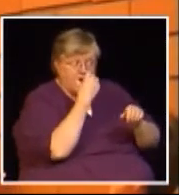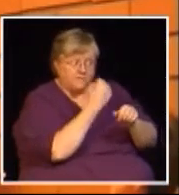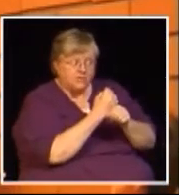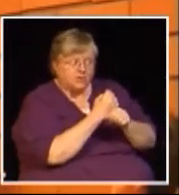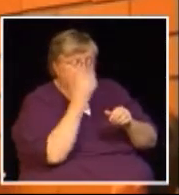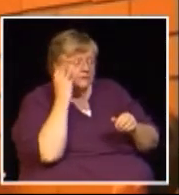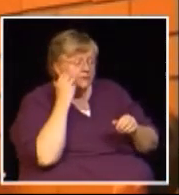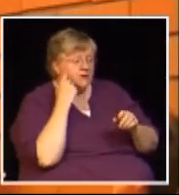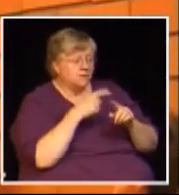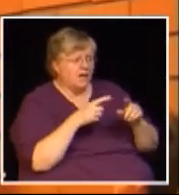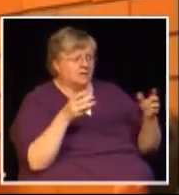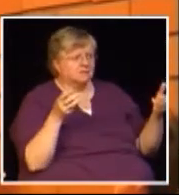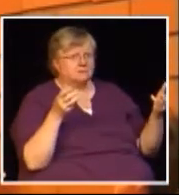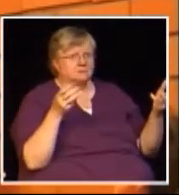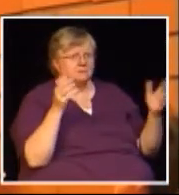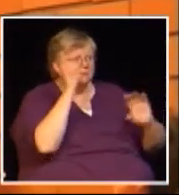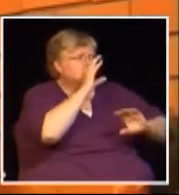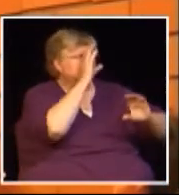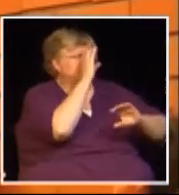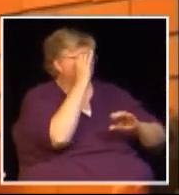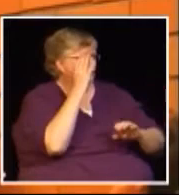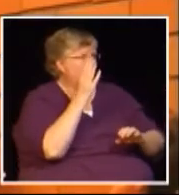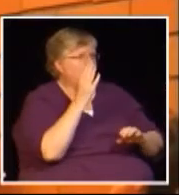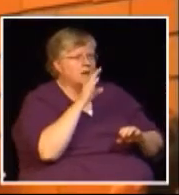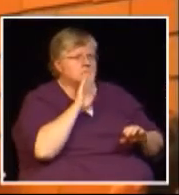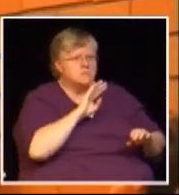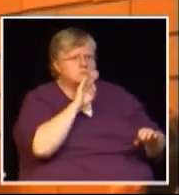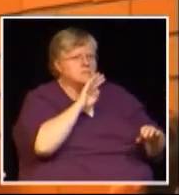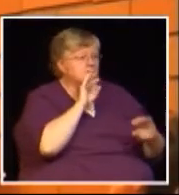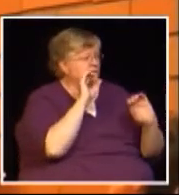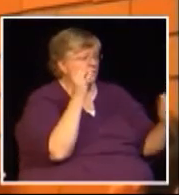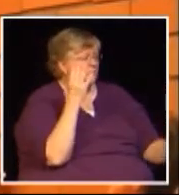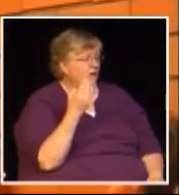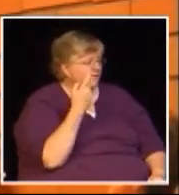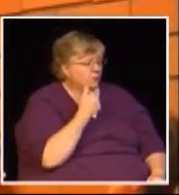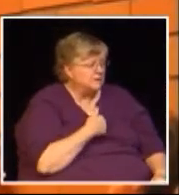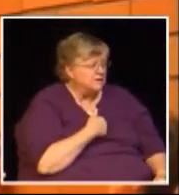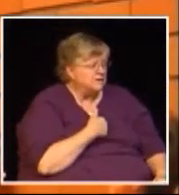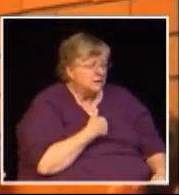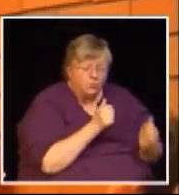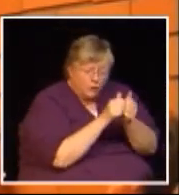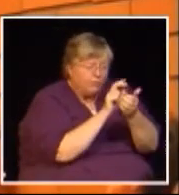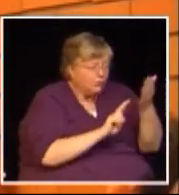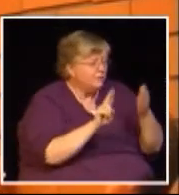and five years experience with the students union and experience in the restaurant industry